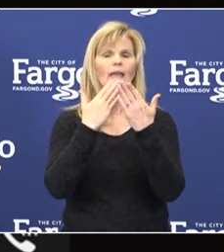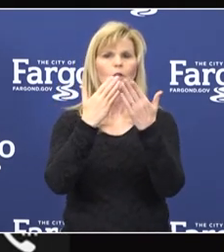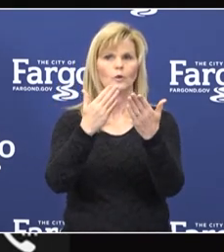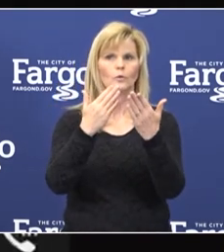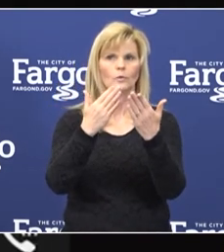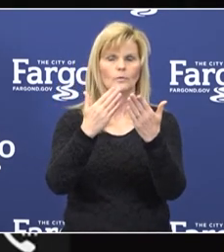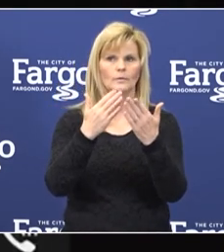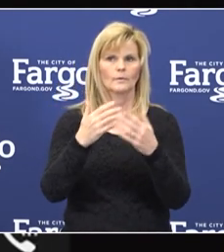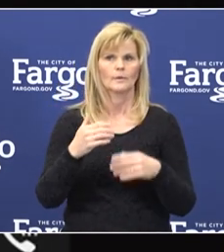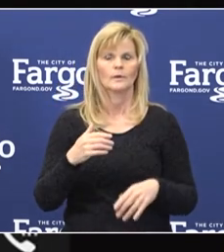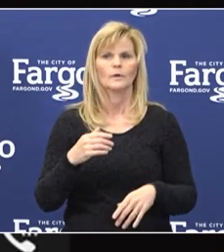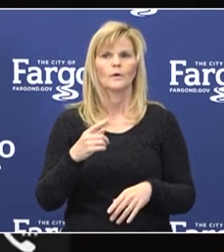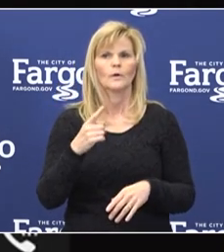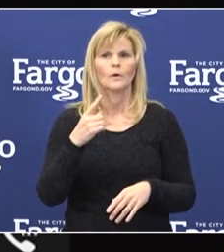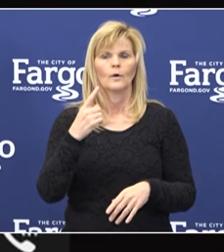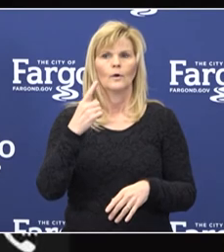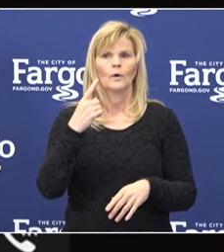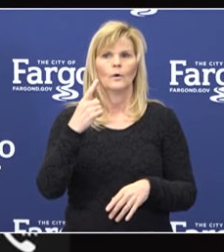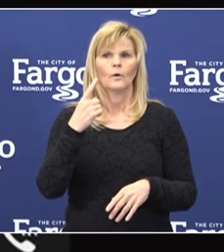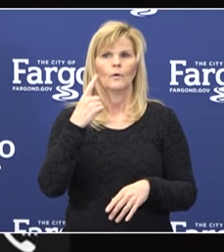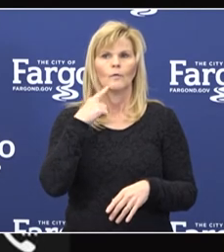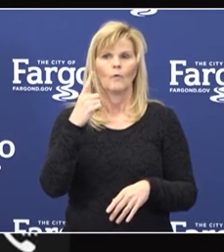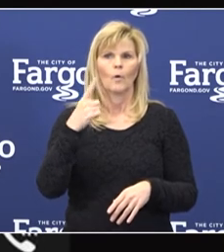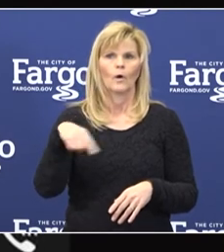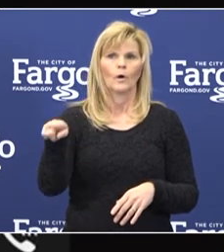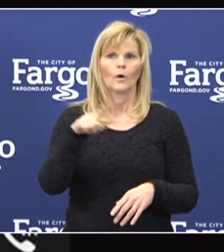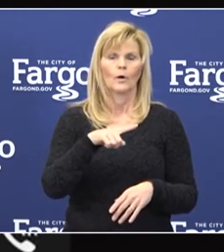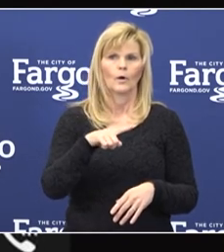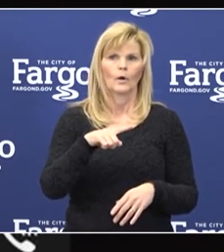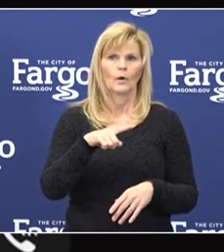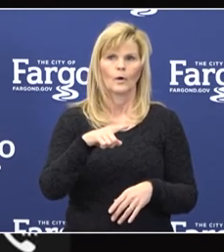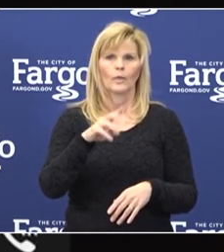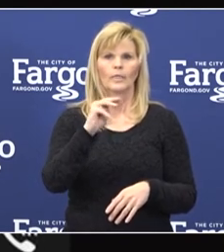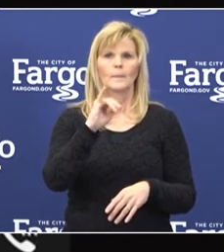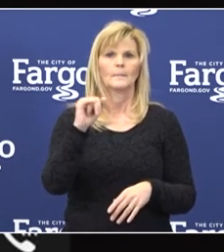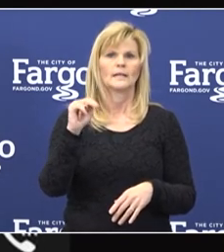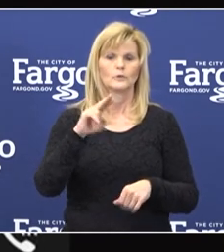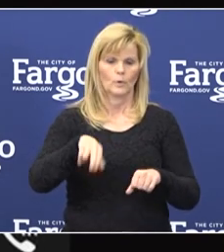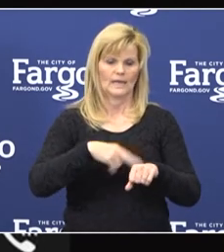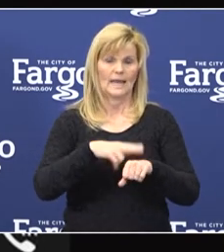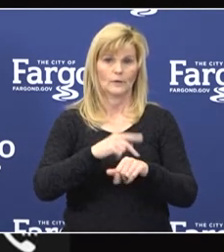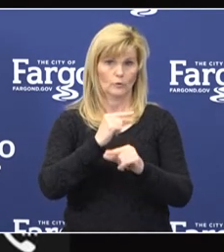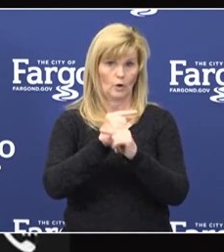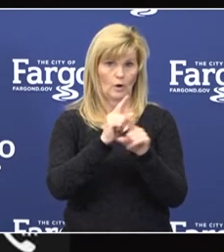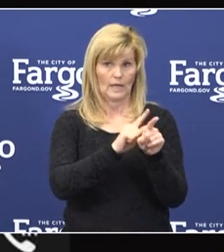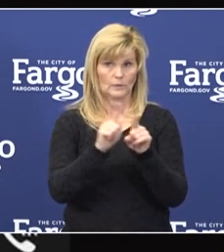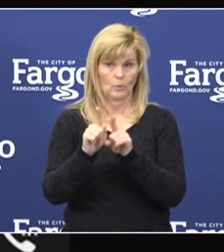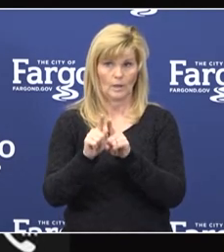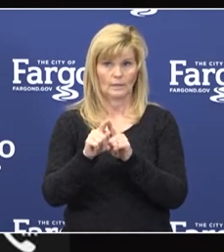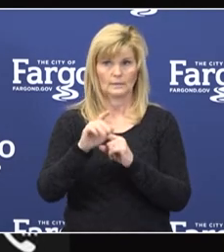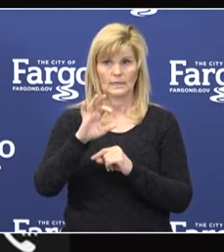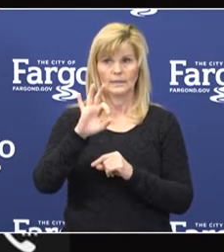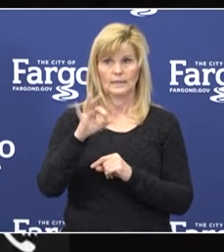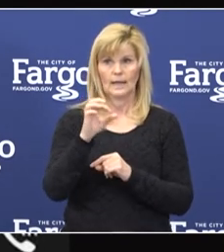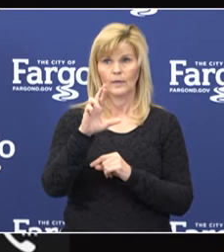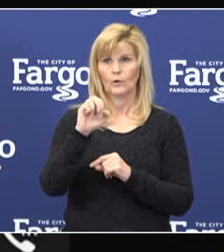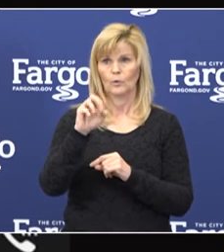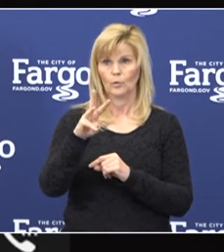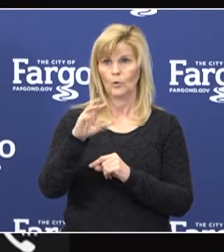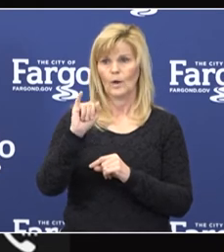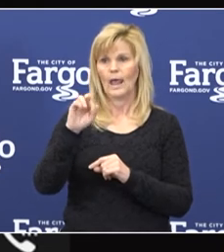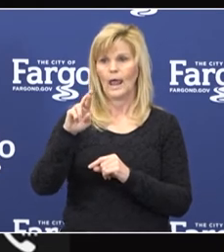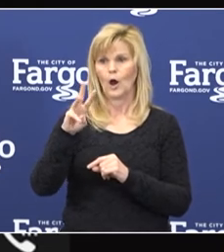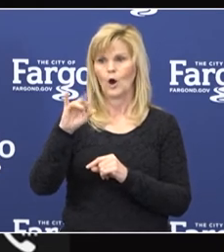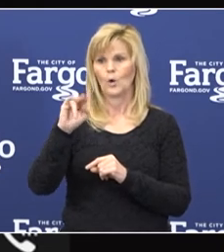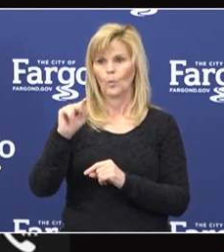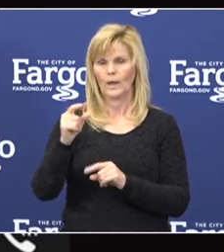shout-out with the recognition for the Minnesota National Guard along with the 934th Air Wing out